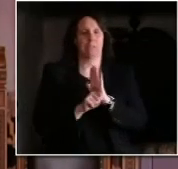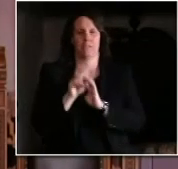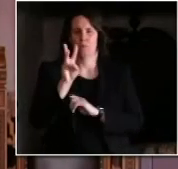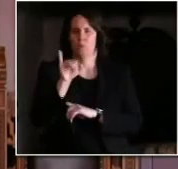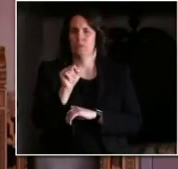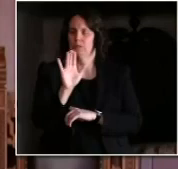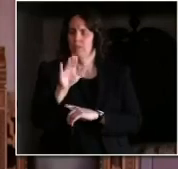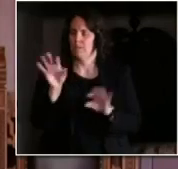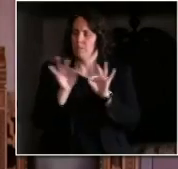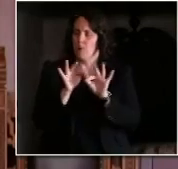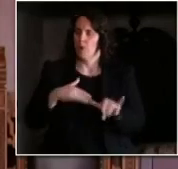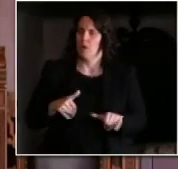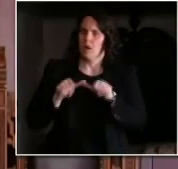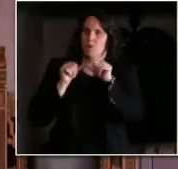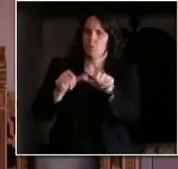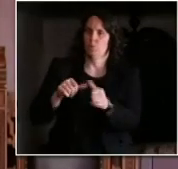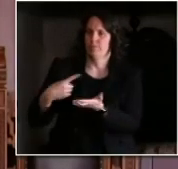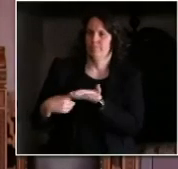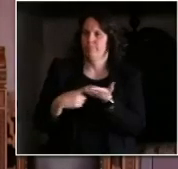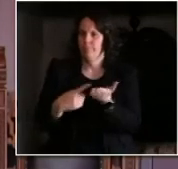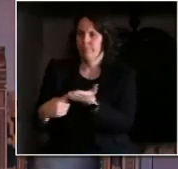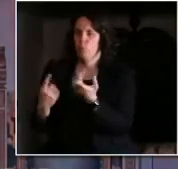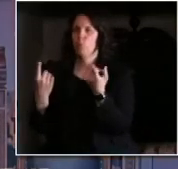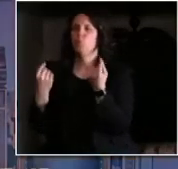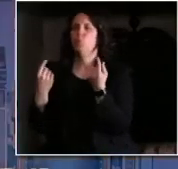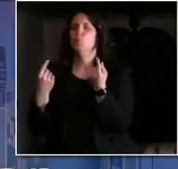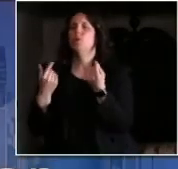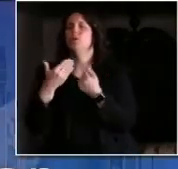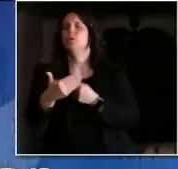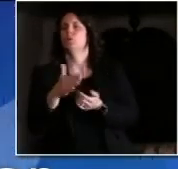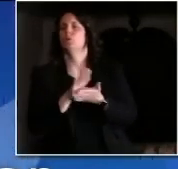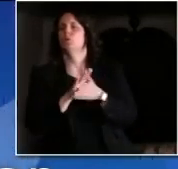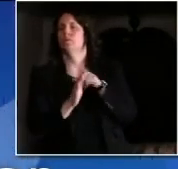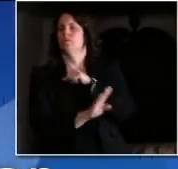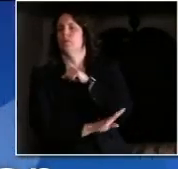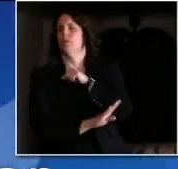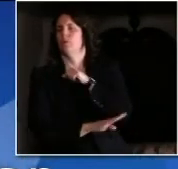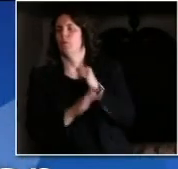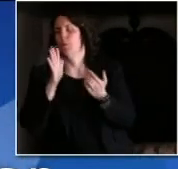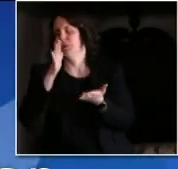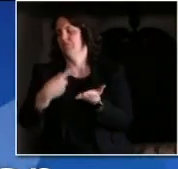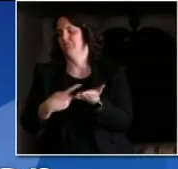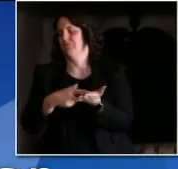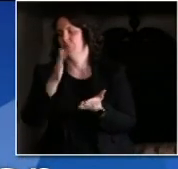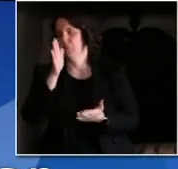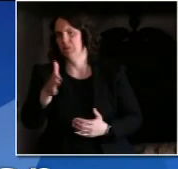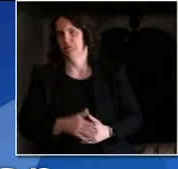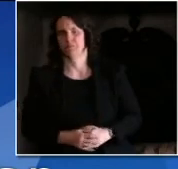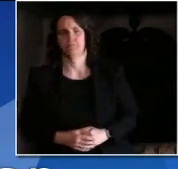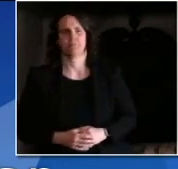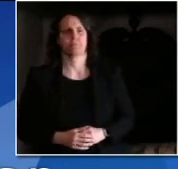will. Thank you, Kent. Now to Will Cushman from Wisconsin. Will?